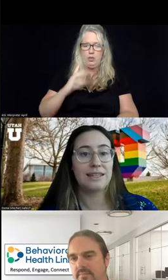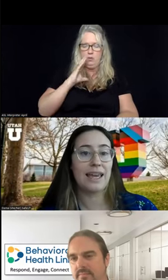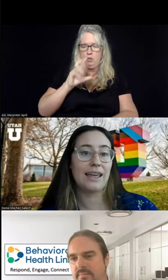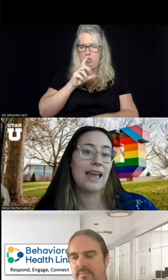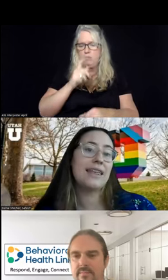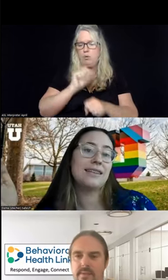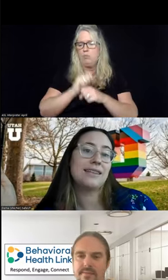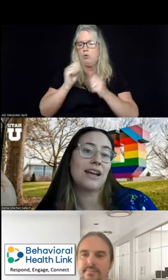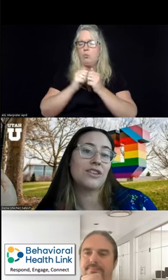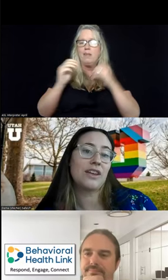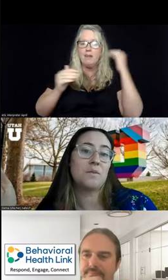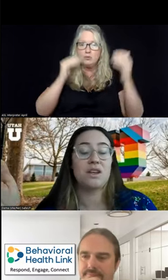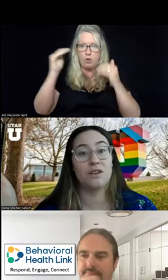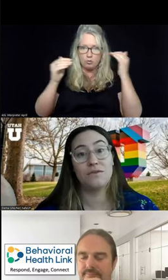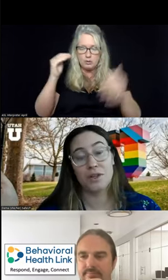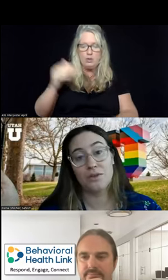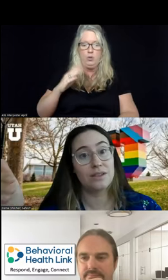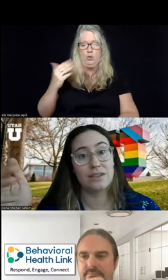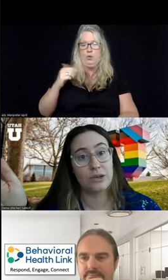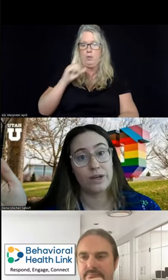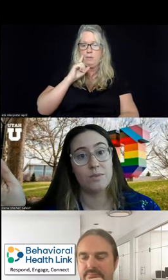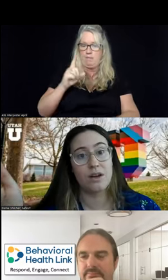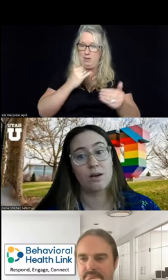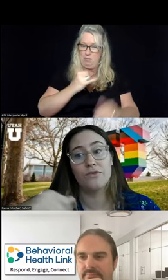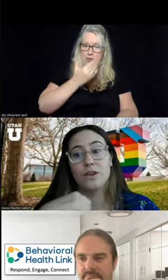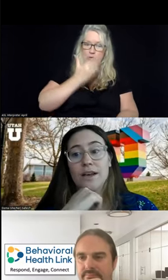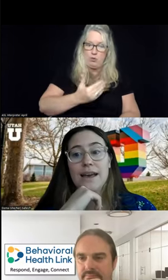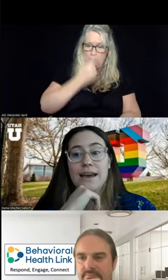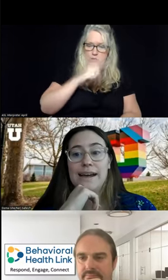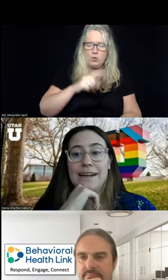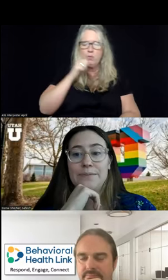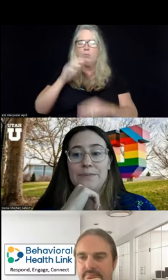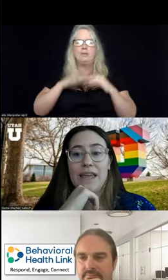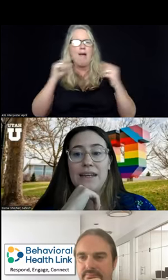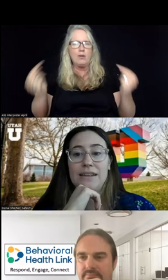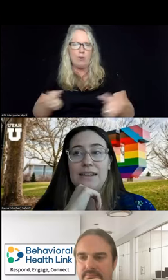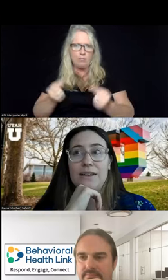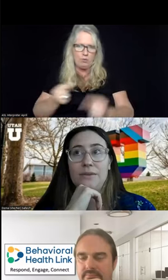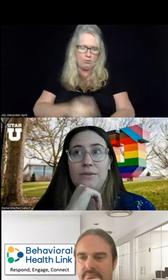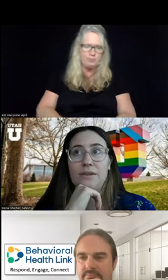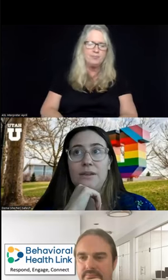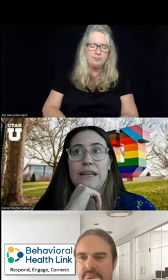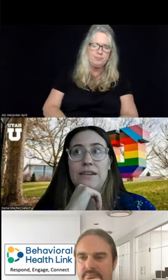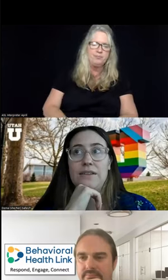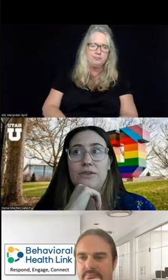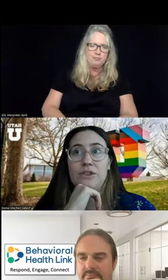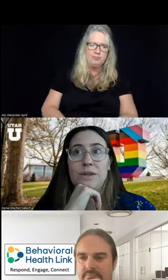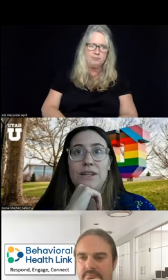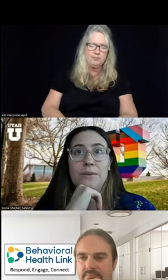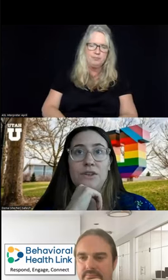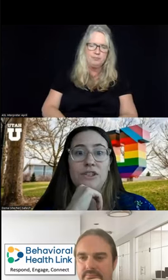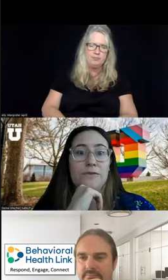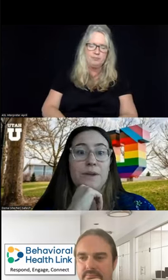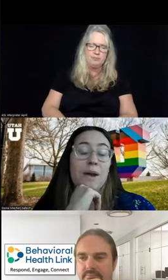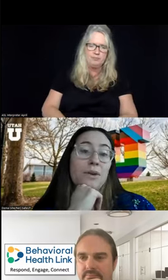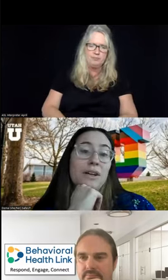adult to say, hey, this is actually going to be good for you. This isn't going to be harmful. And, you know, just